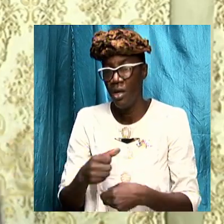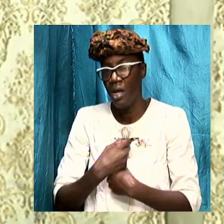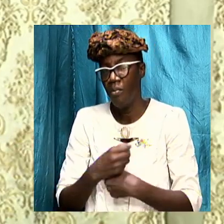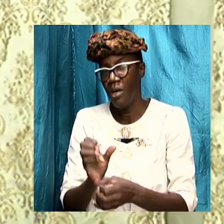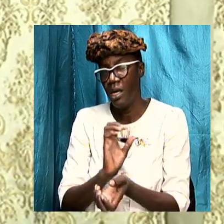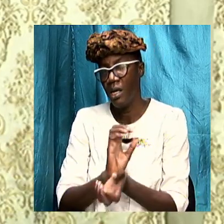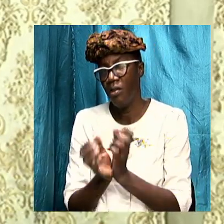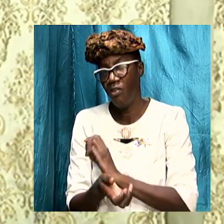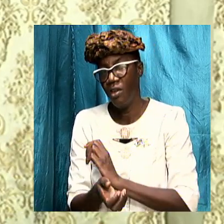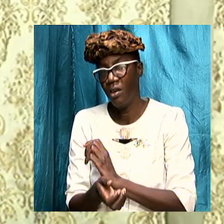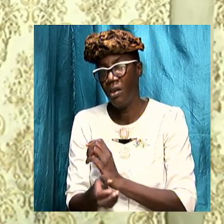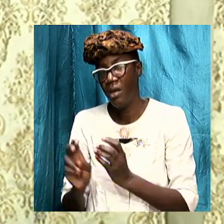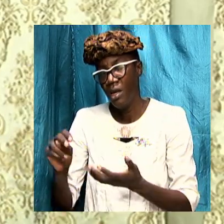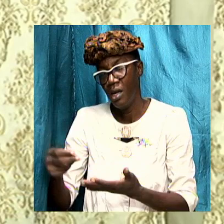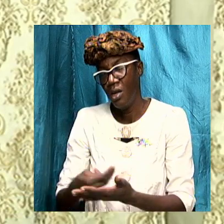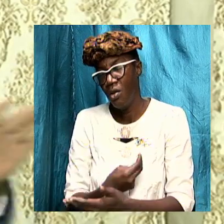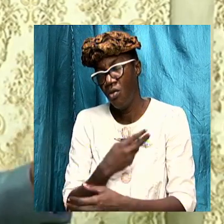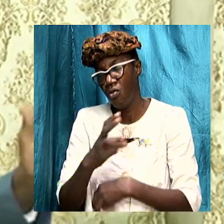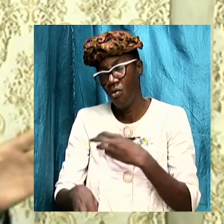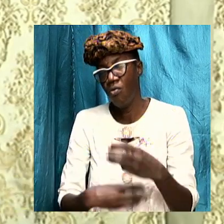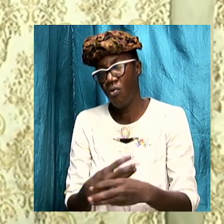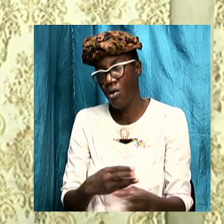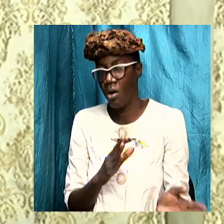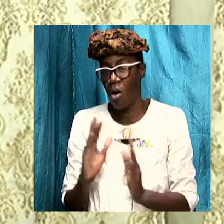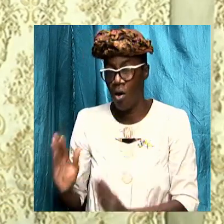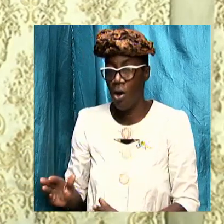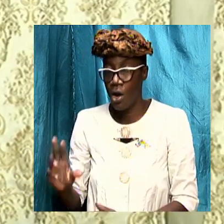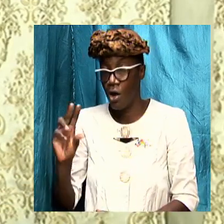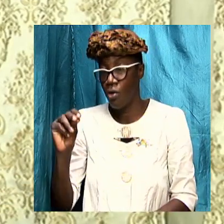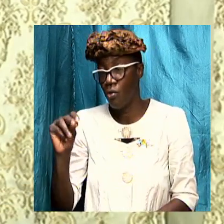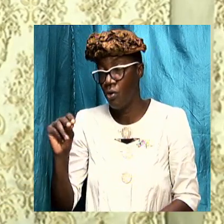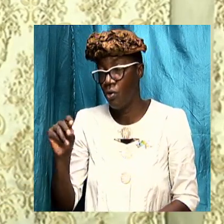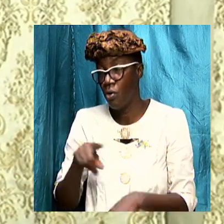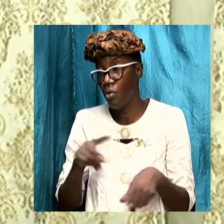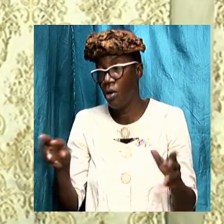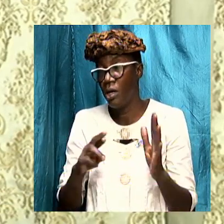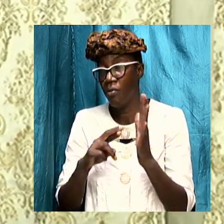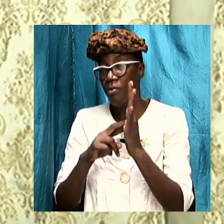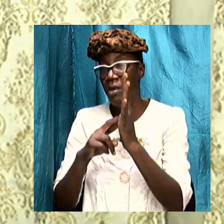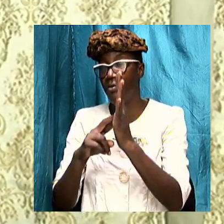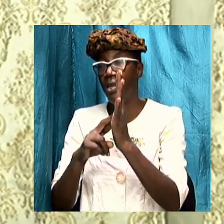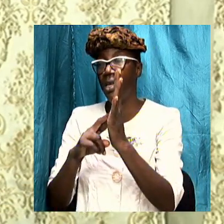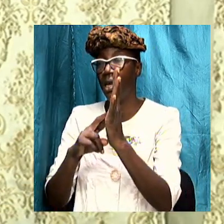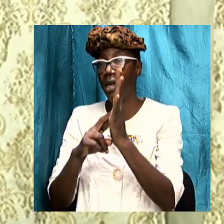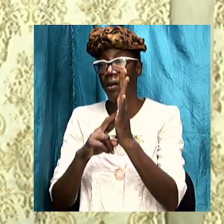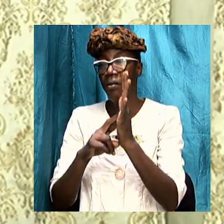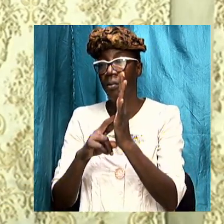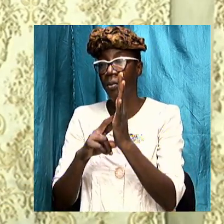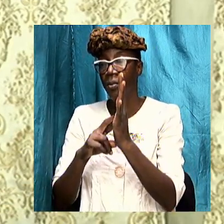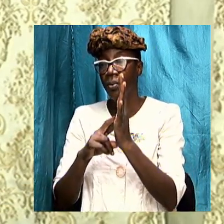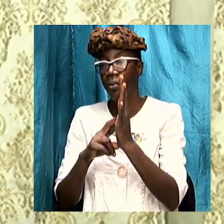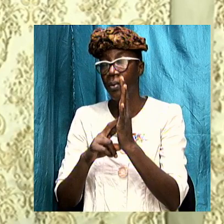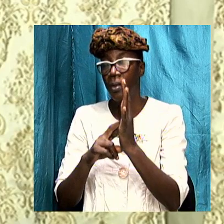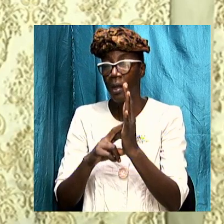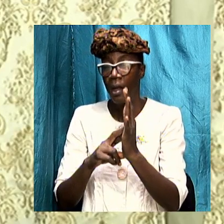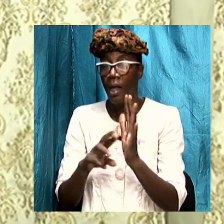to ushering the new world order no no no it is the revealing it is the